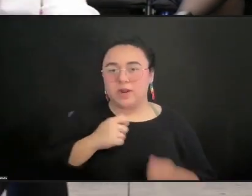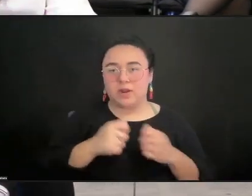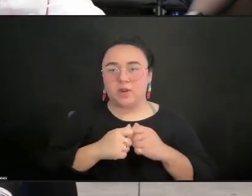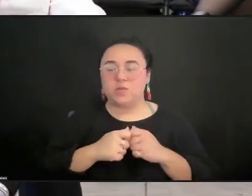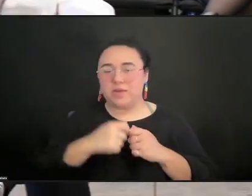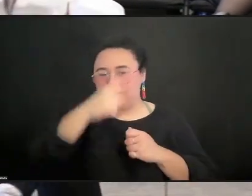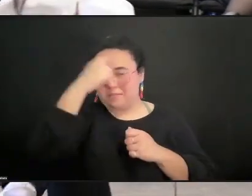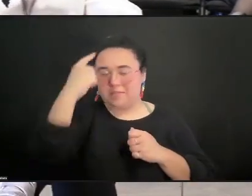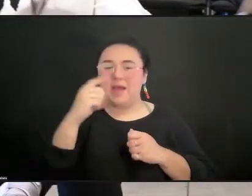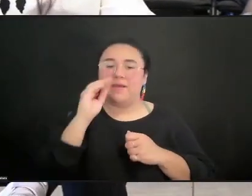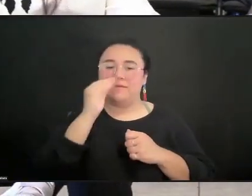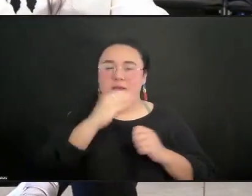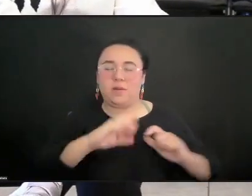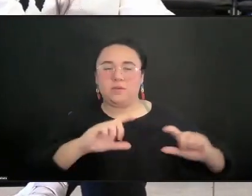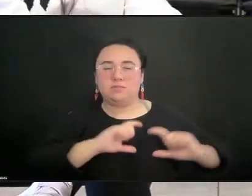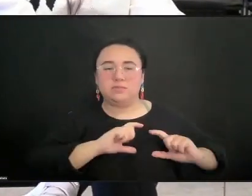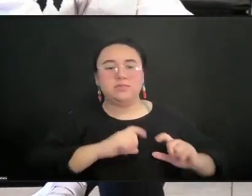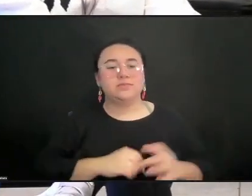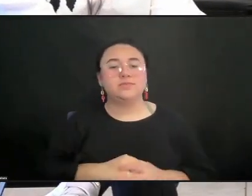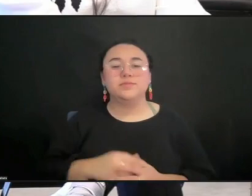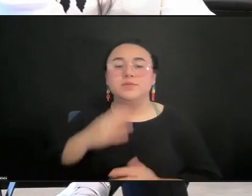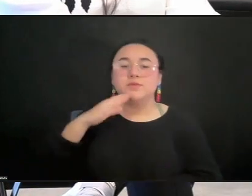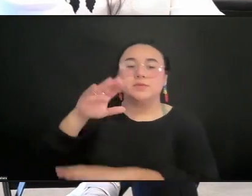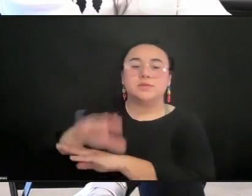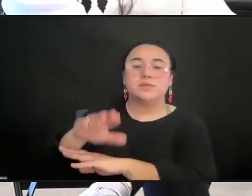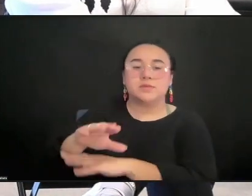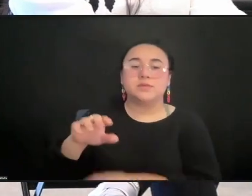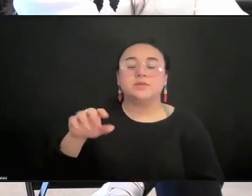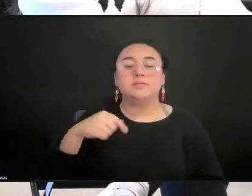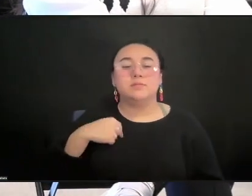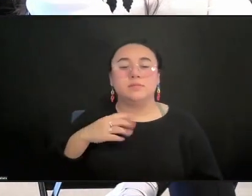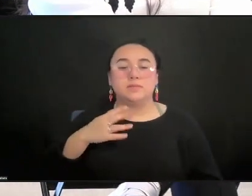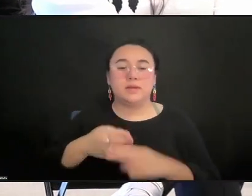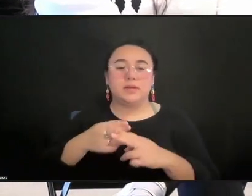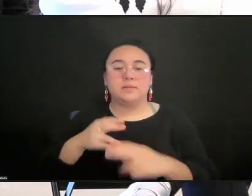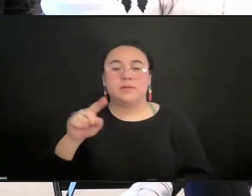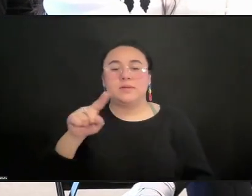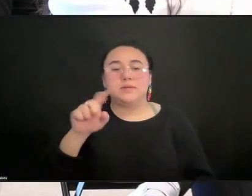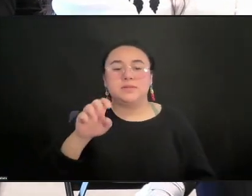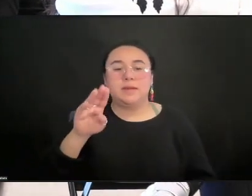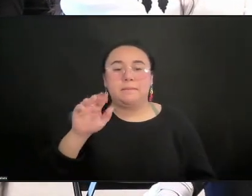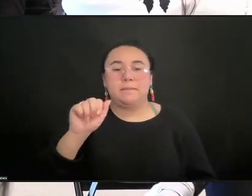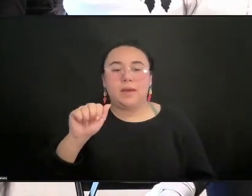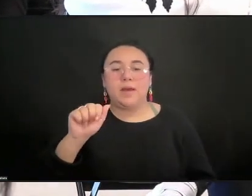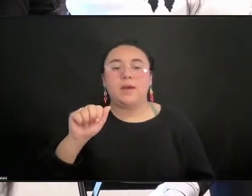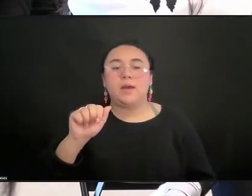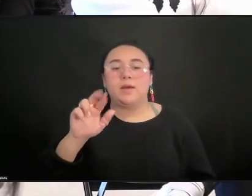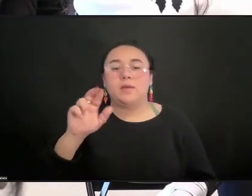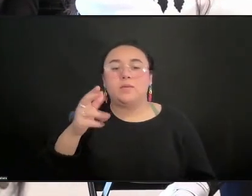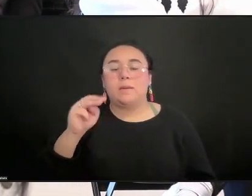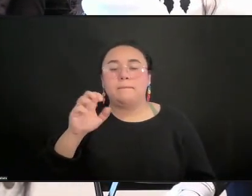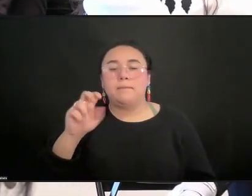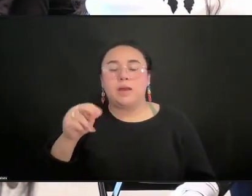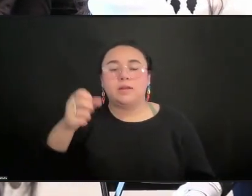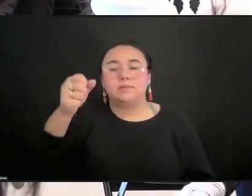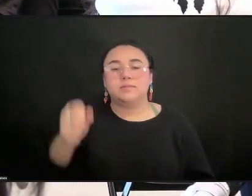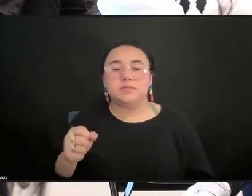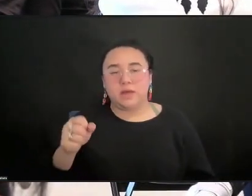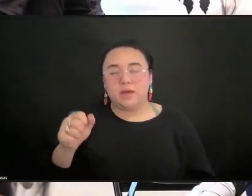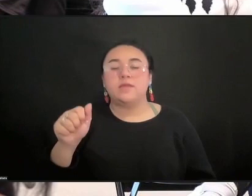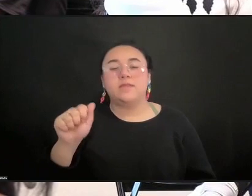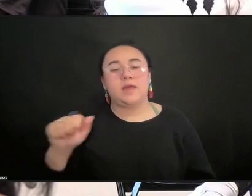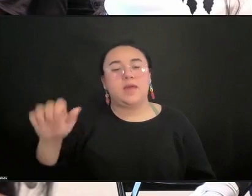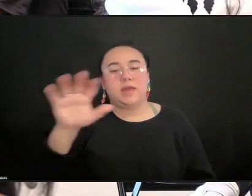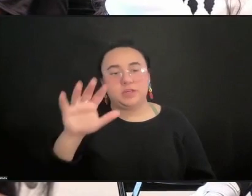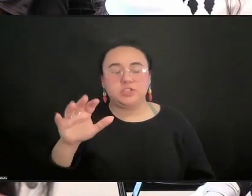Good afternoon, everyone. My name is Zeba Rahman. I'm South Asian, Afghan, and Indian. And I